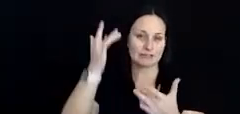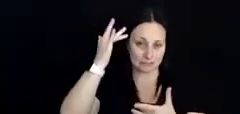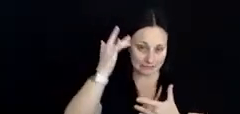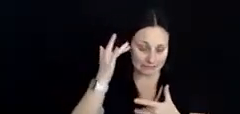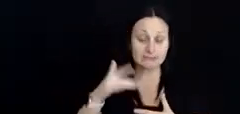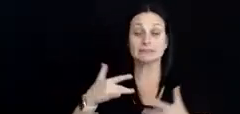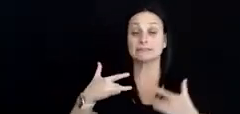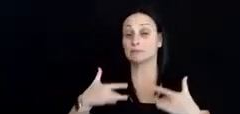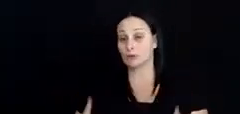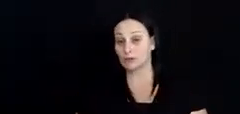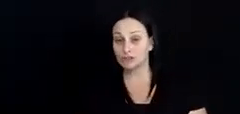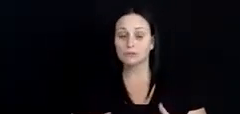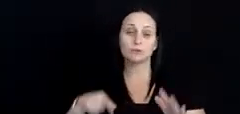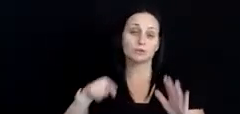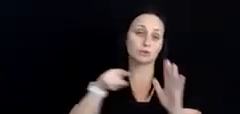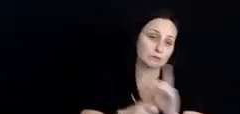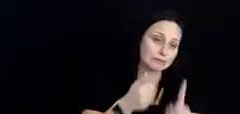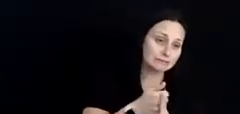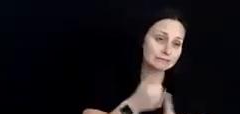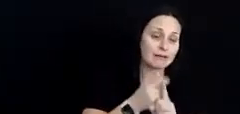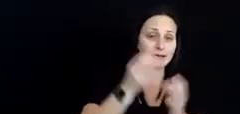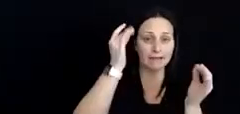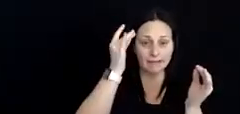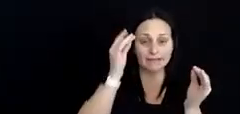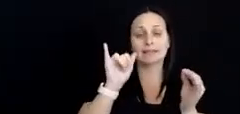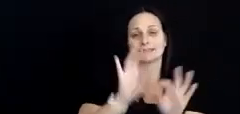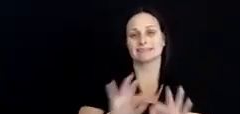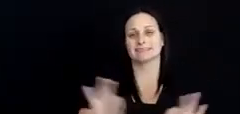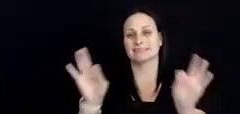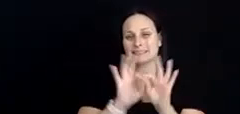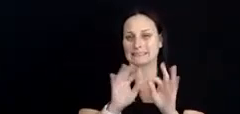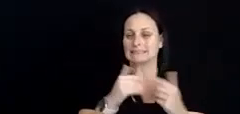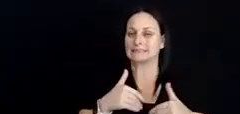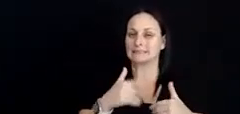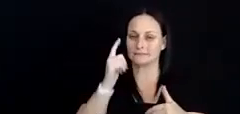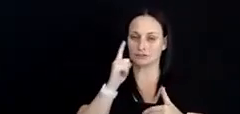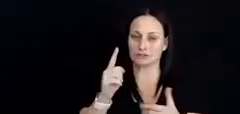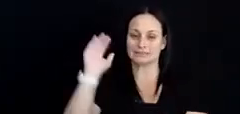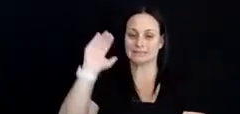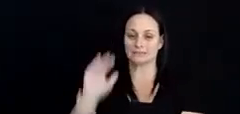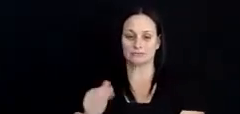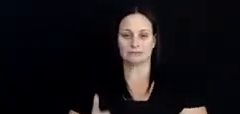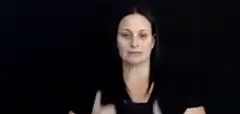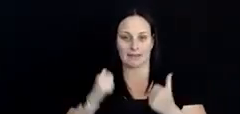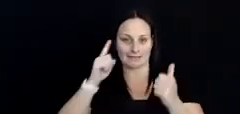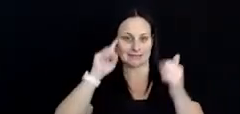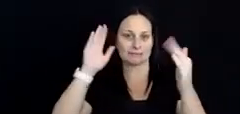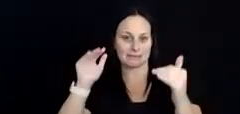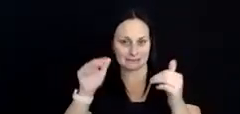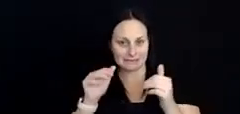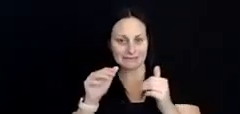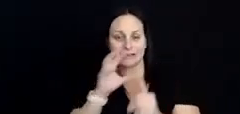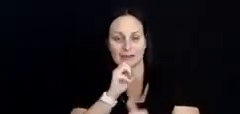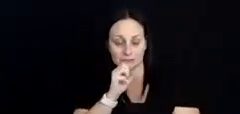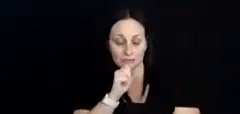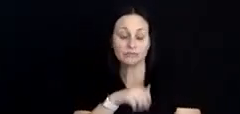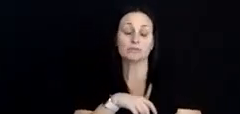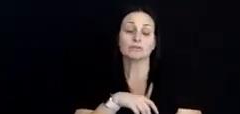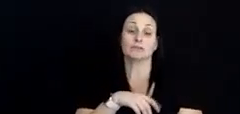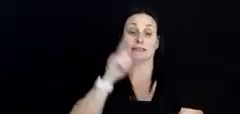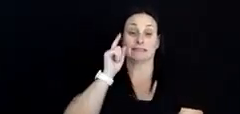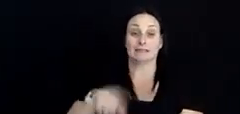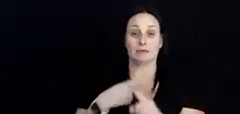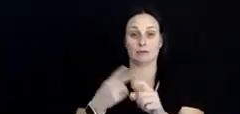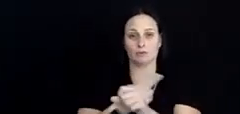depression, suicide as key contributors to decreased life expectancy. We're thinking about the